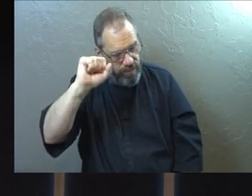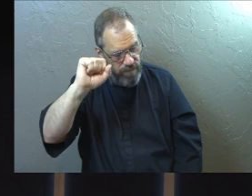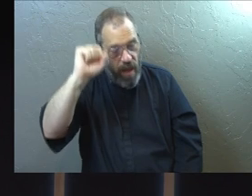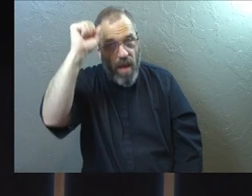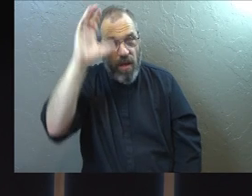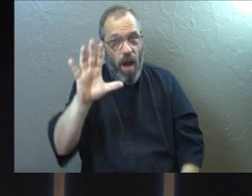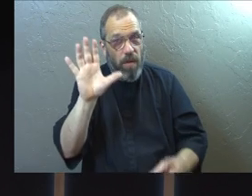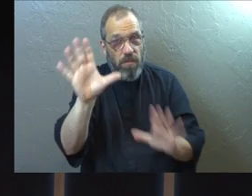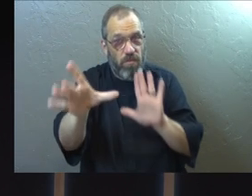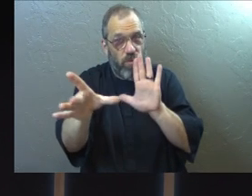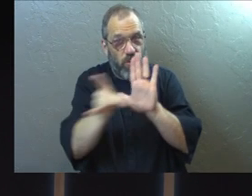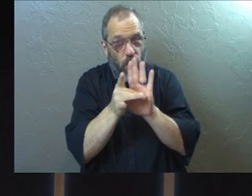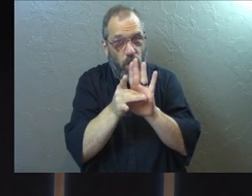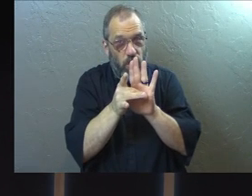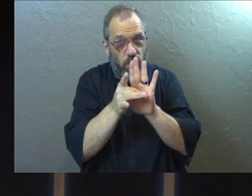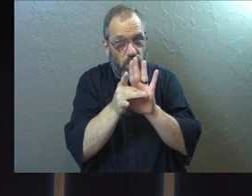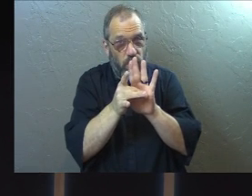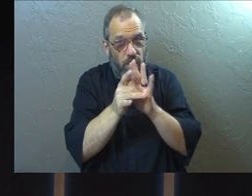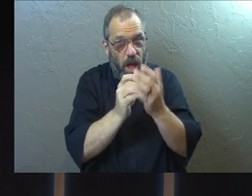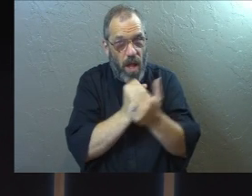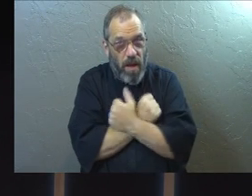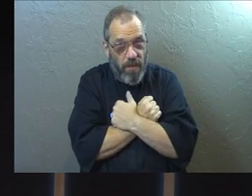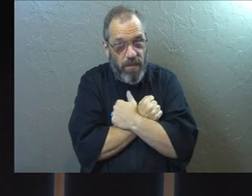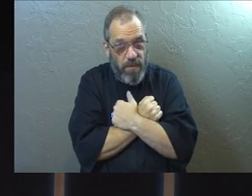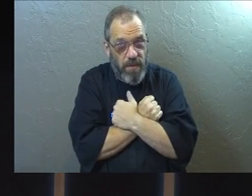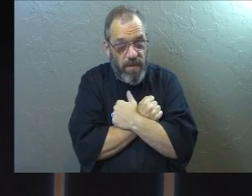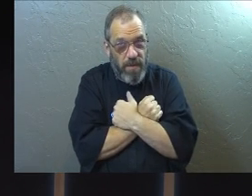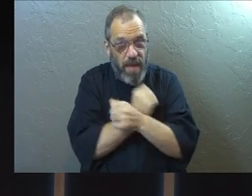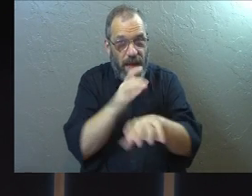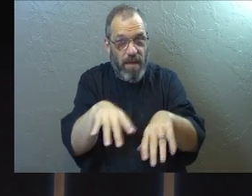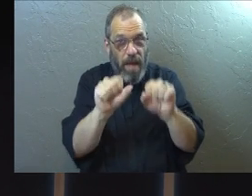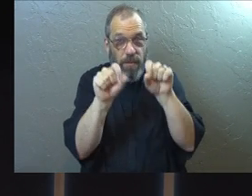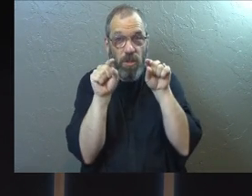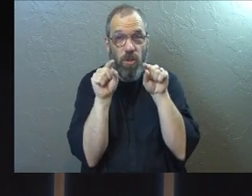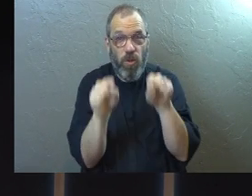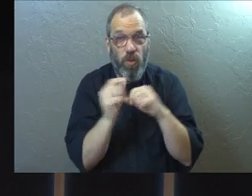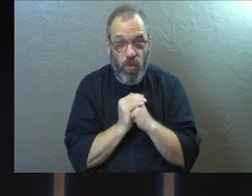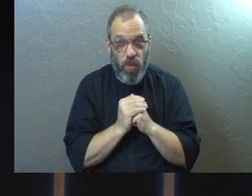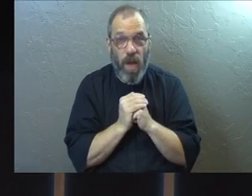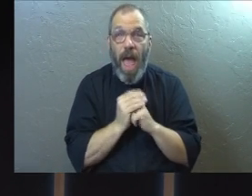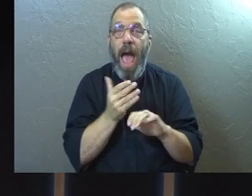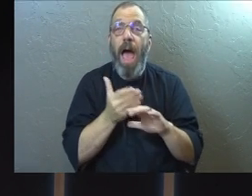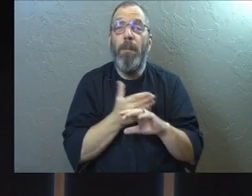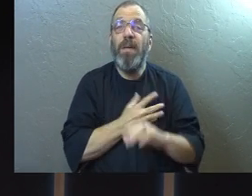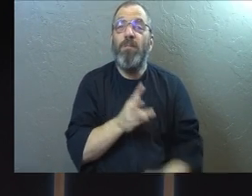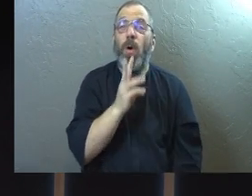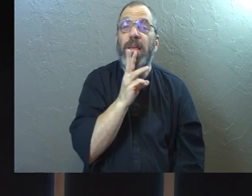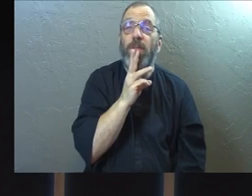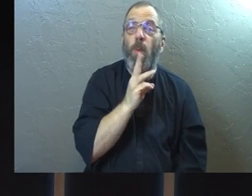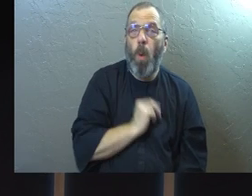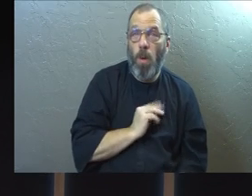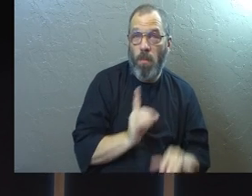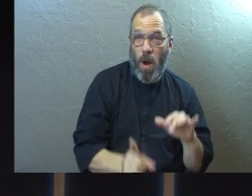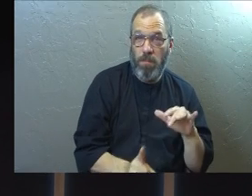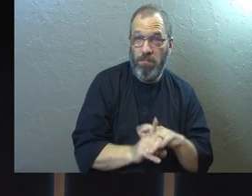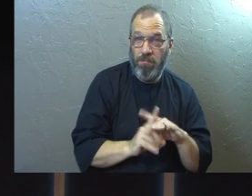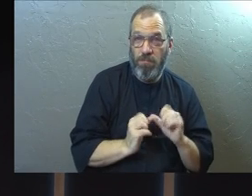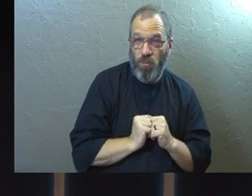God chose you. God loved you. And he adopted you before Walmart even existed.